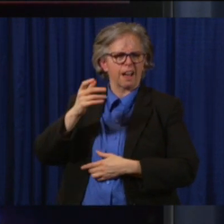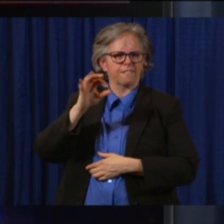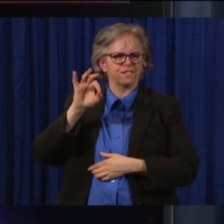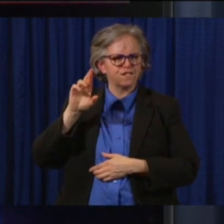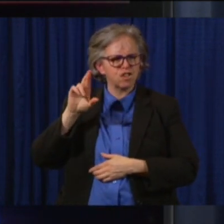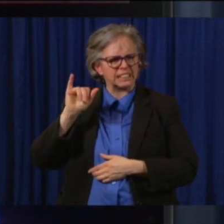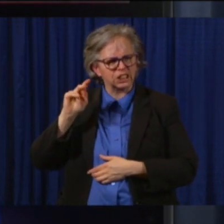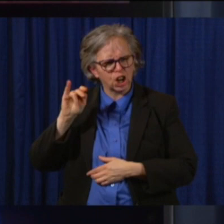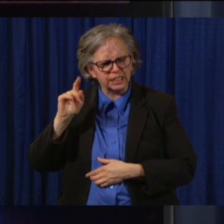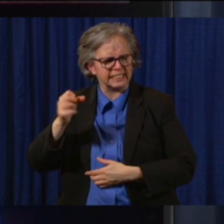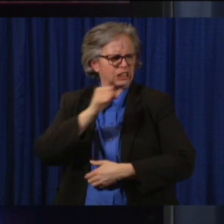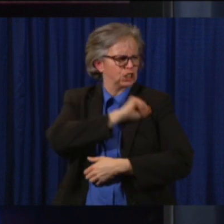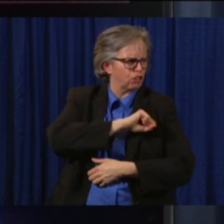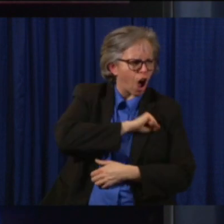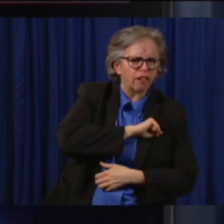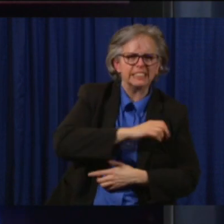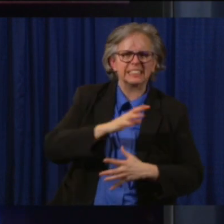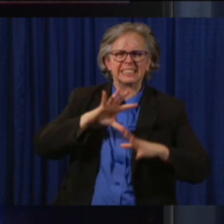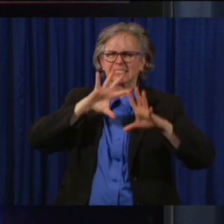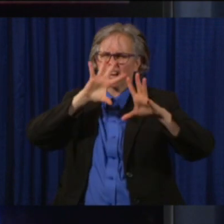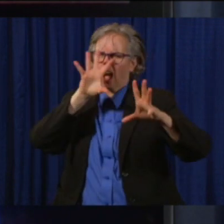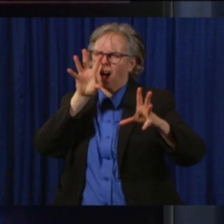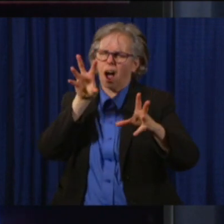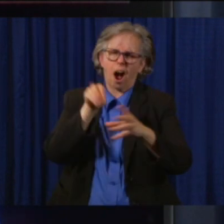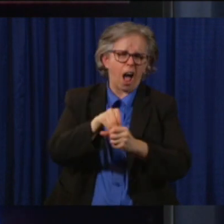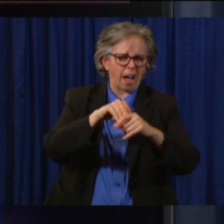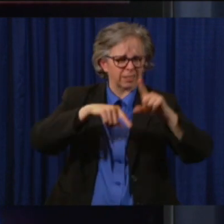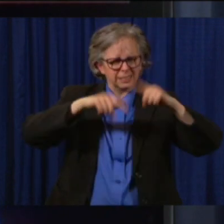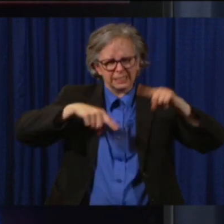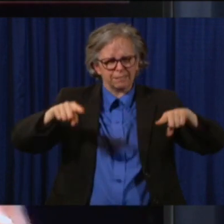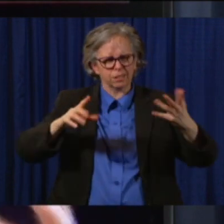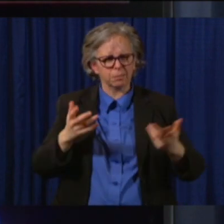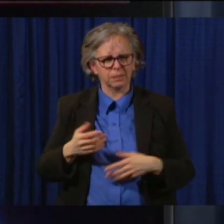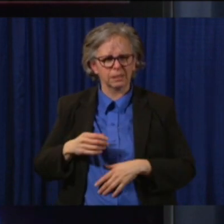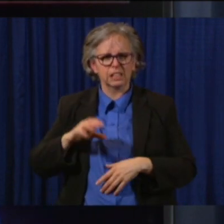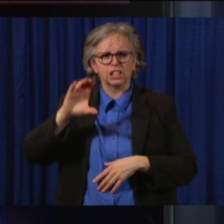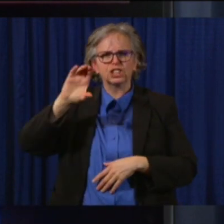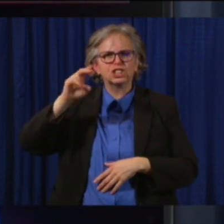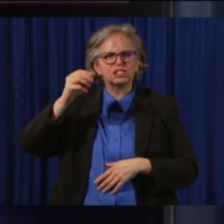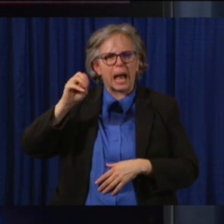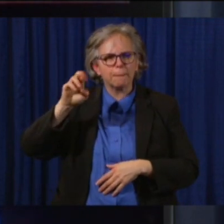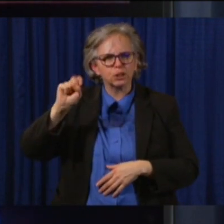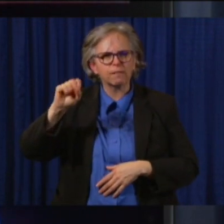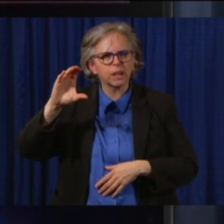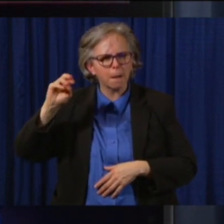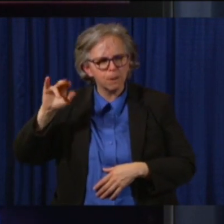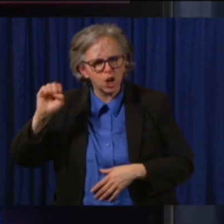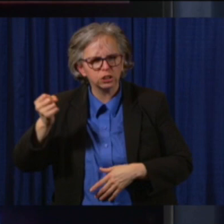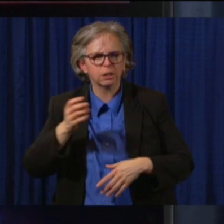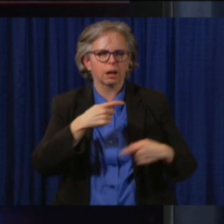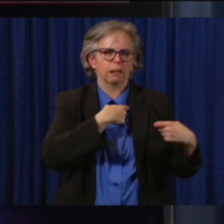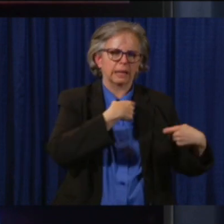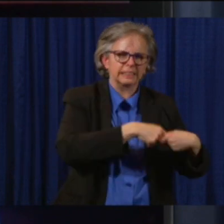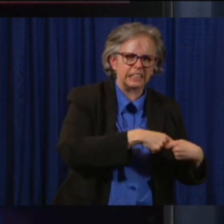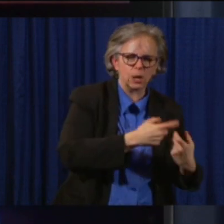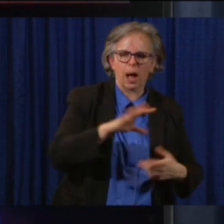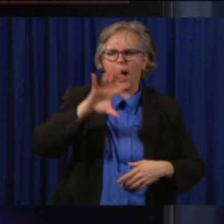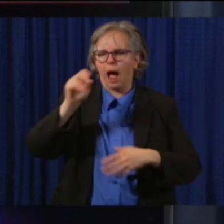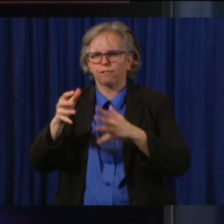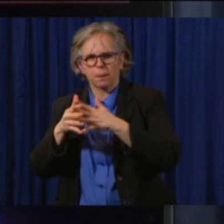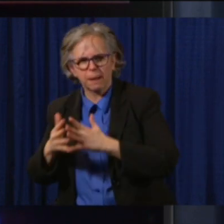all of our families, whether it's the Latino chambers, the African American chambers across the state of Ohio,